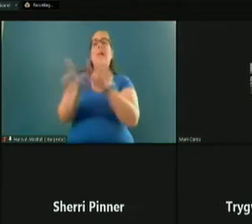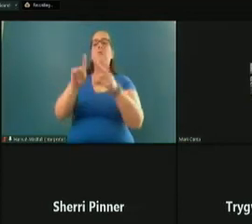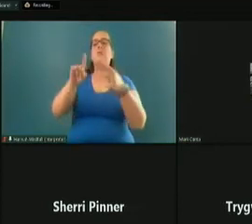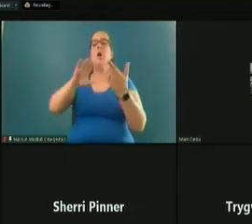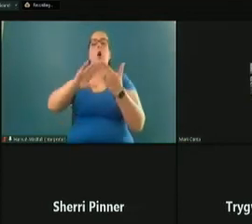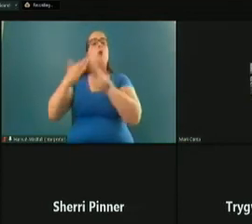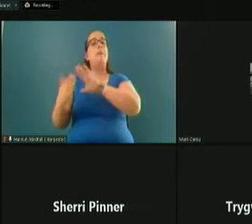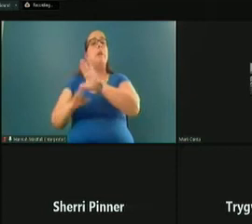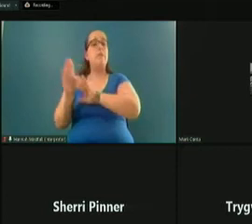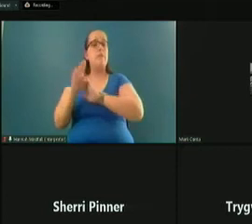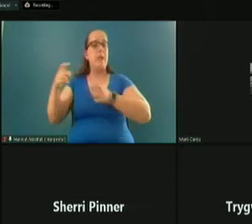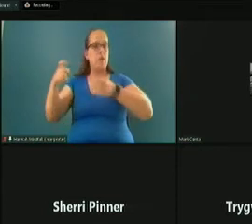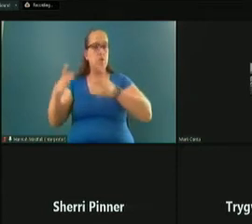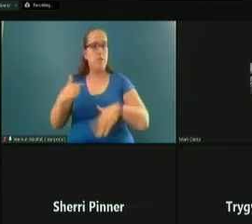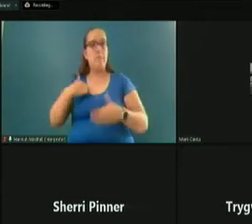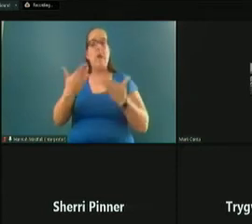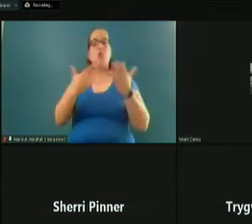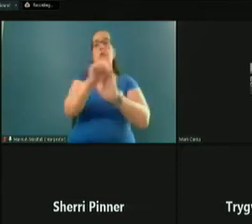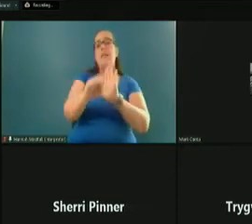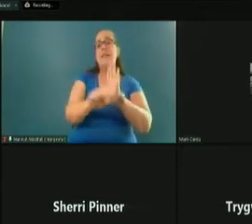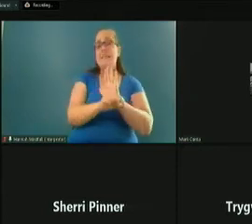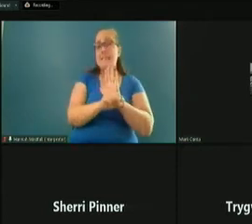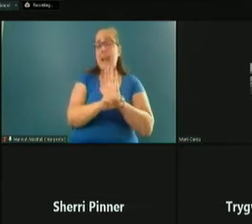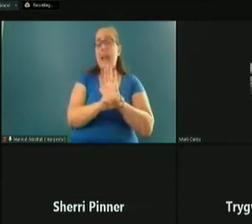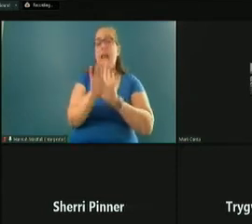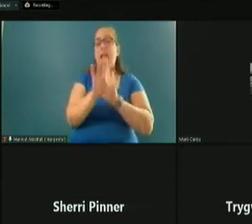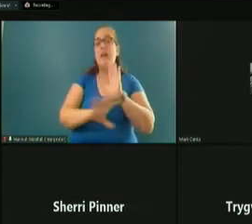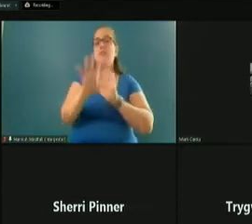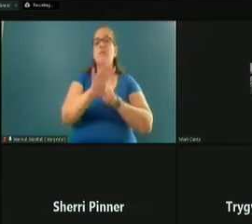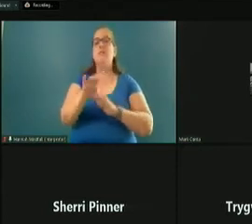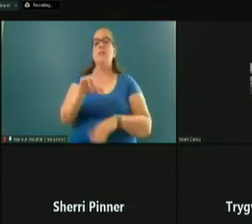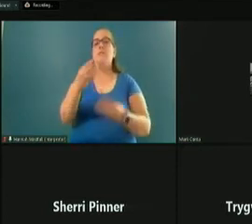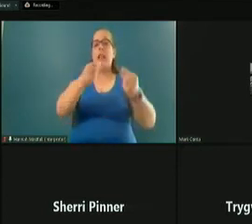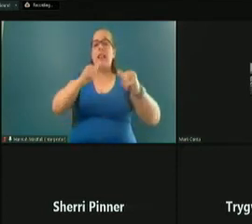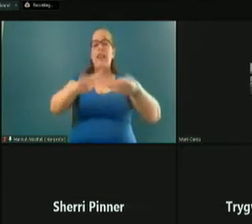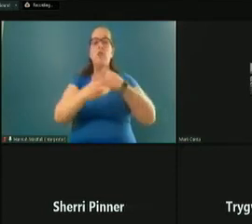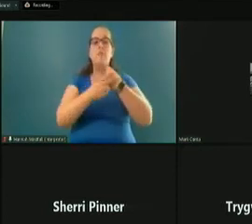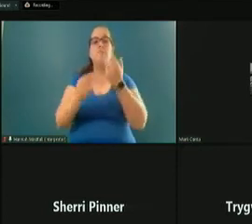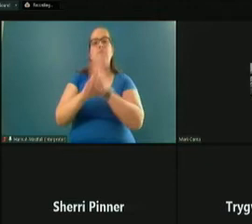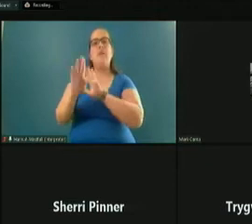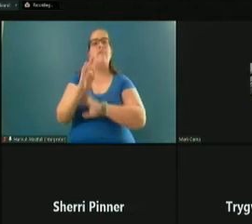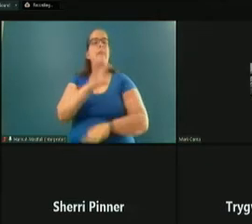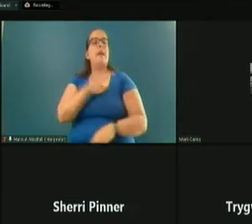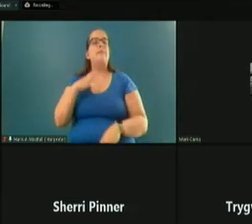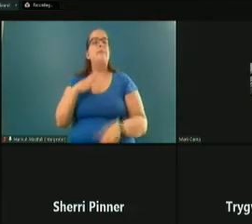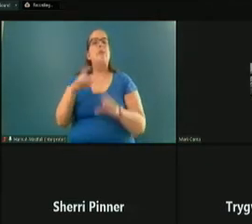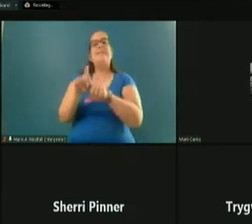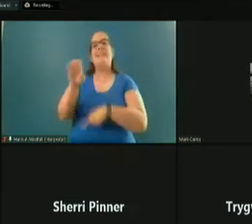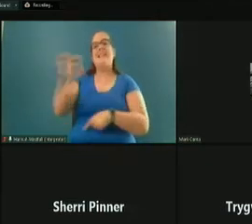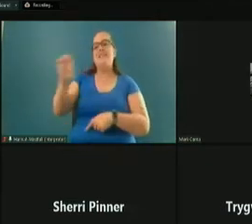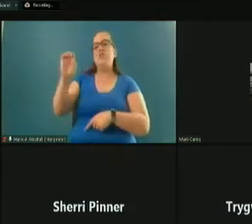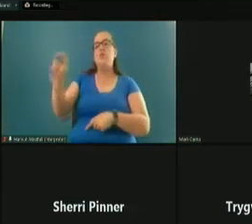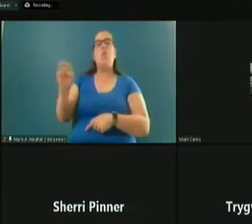Director and I serve the state on the Land Conservation and Development Commission as the Eastern Oregon Representative.